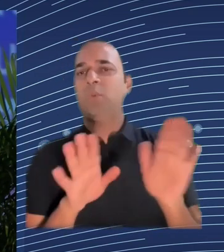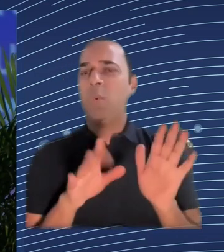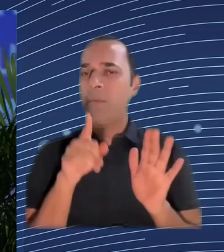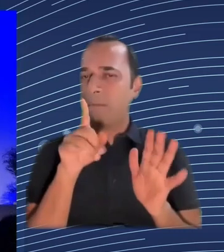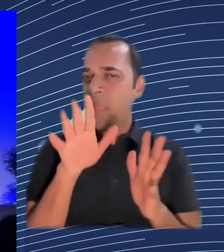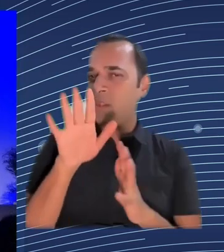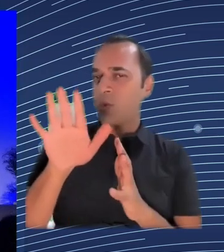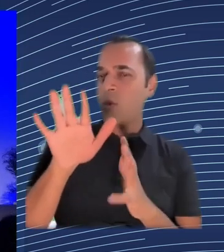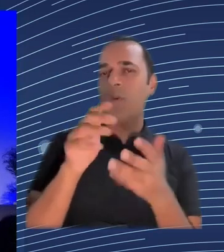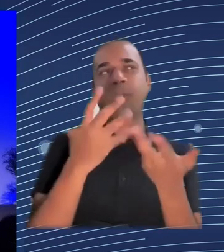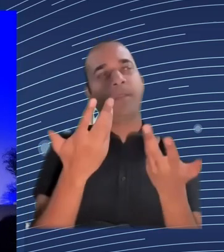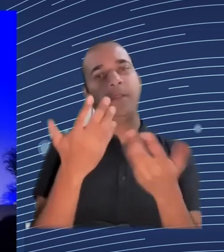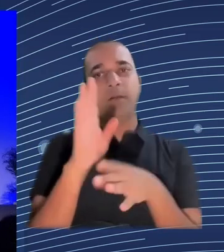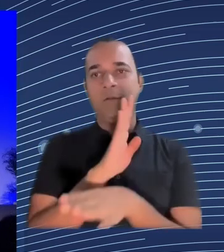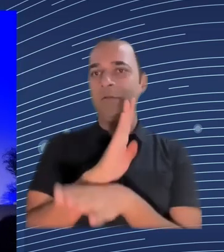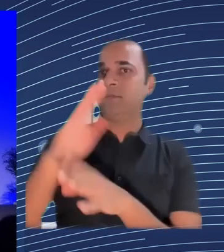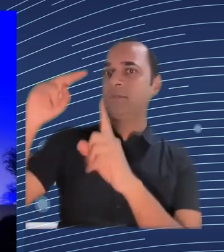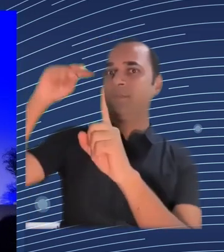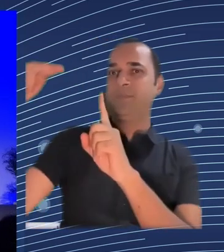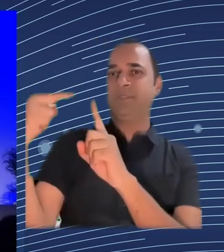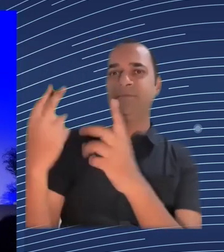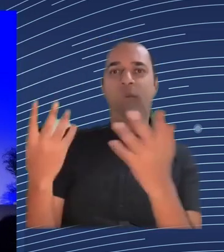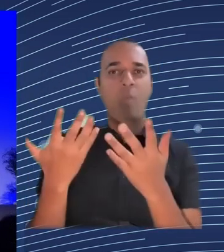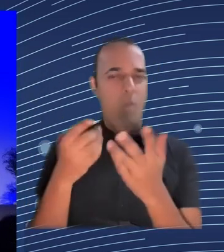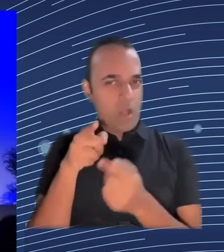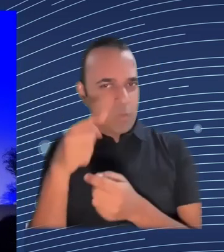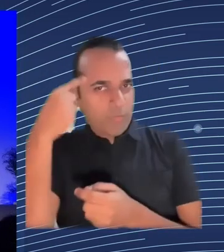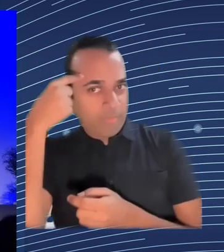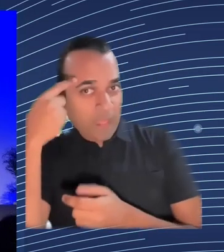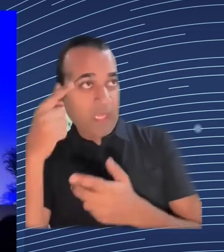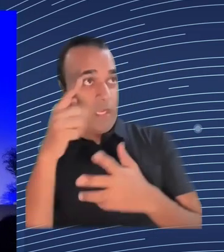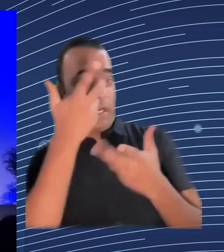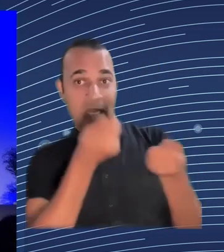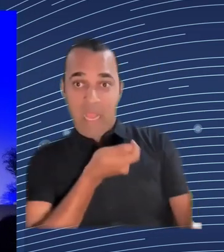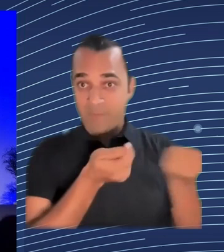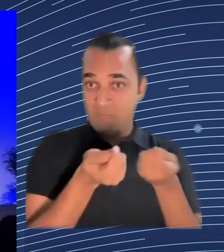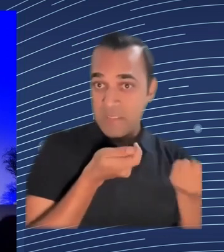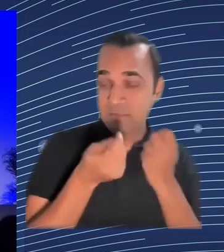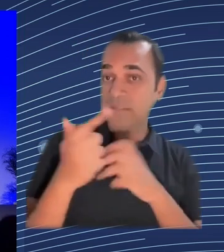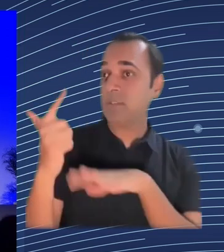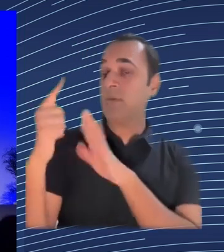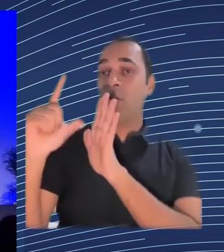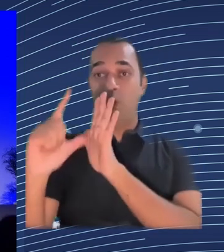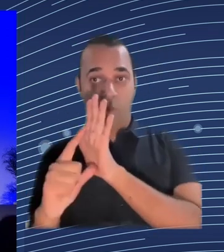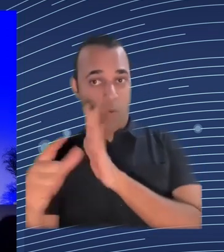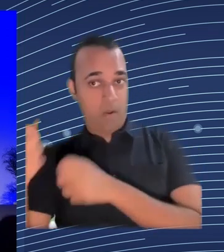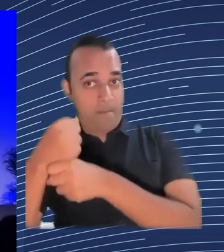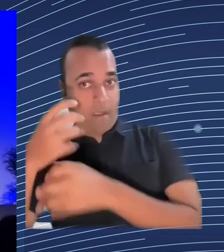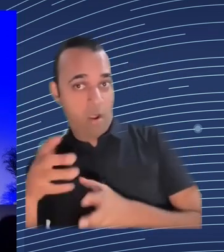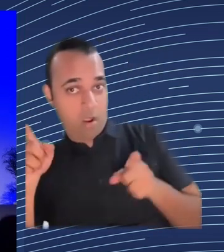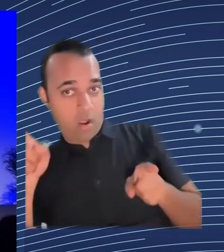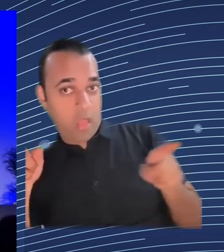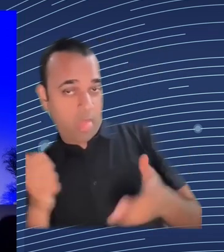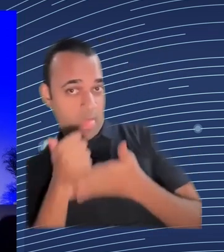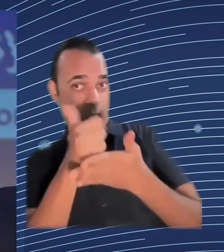I think first of all there's a huge amount of sympathy that we have for lawmakers around AI the